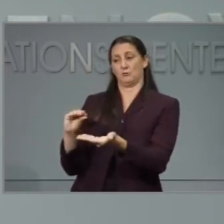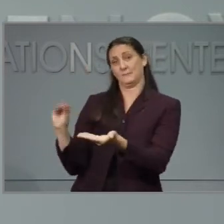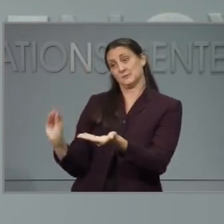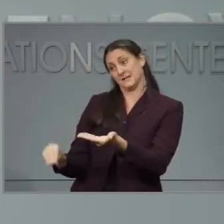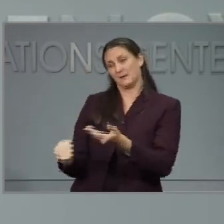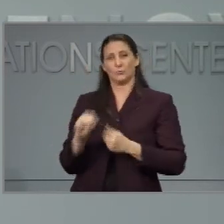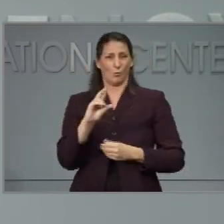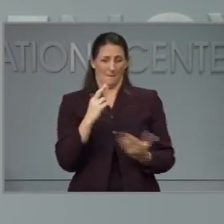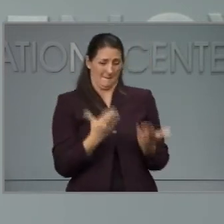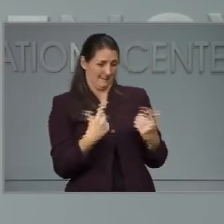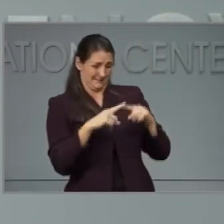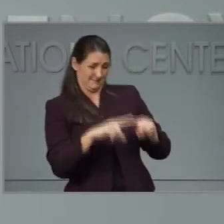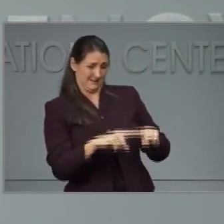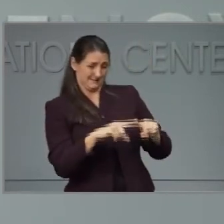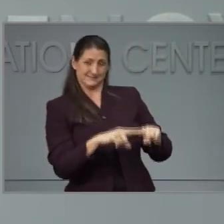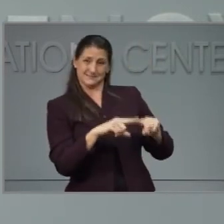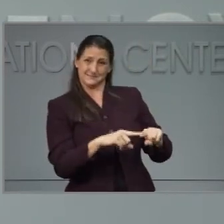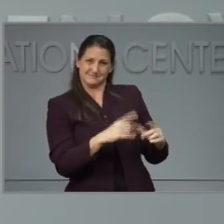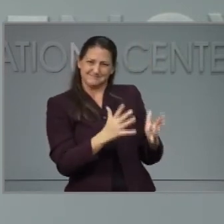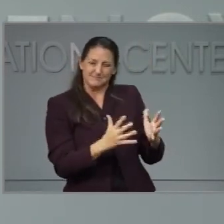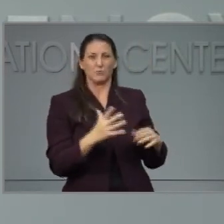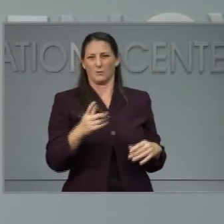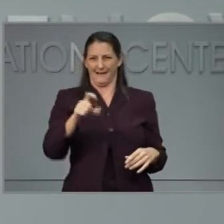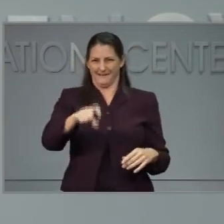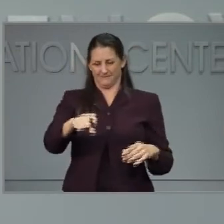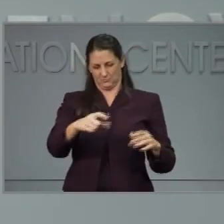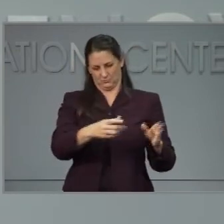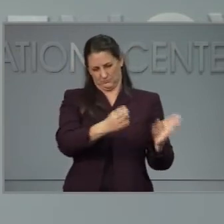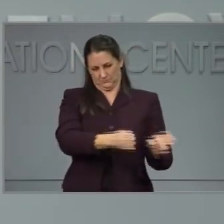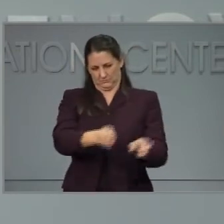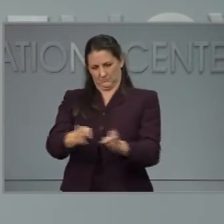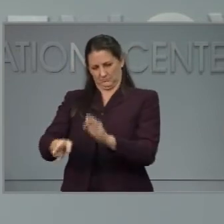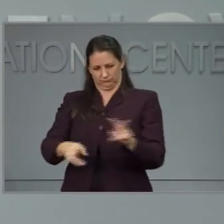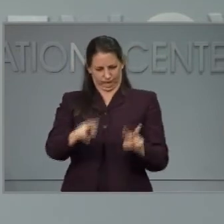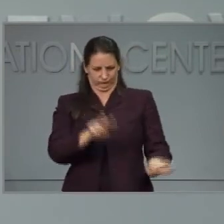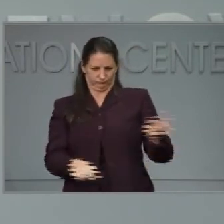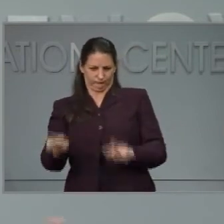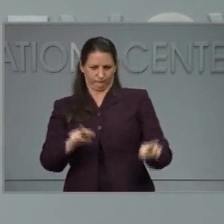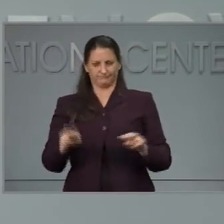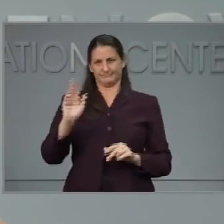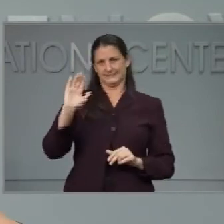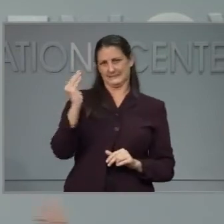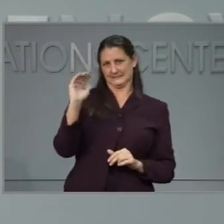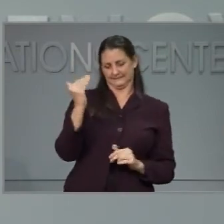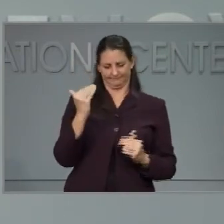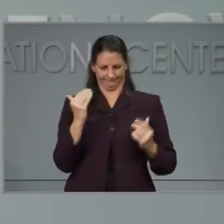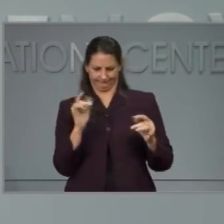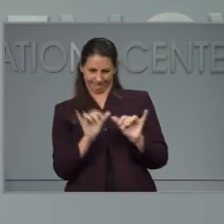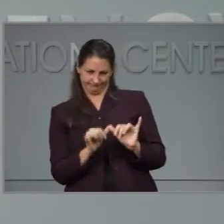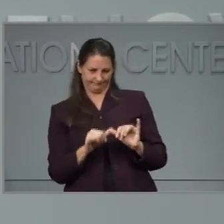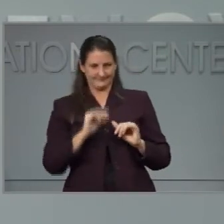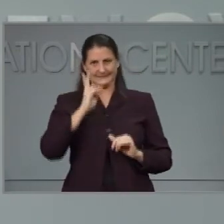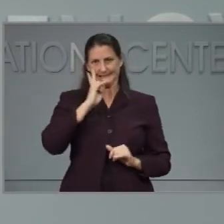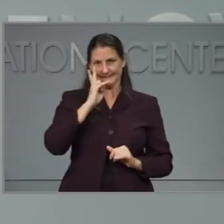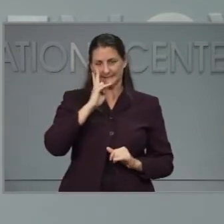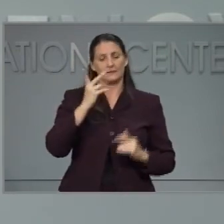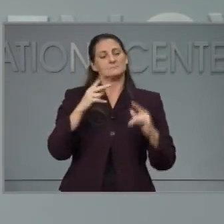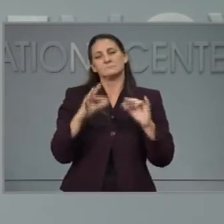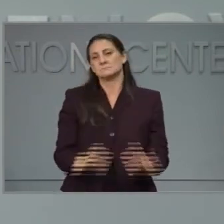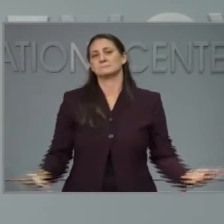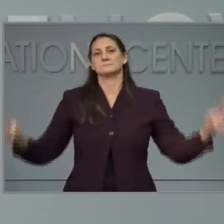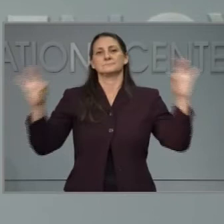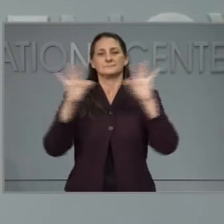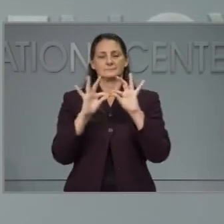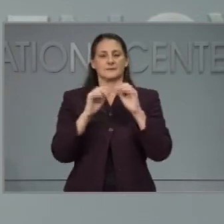is for those kinds of indoor group activities, you want to make sure that you're going to be able to space out, right? You're going to want to have